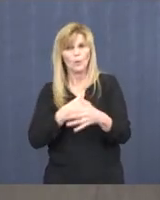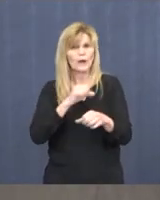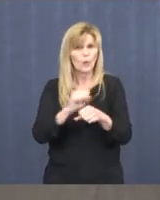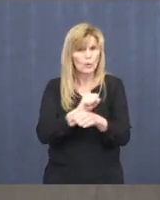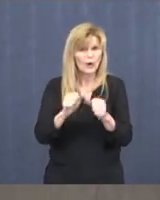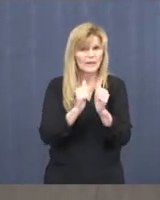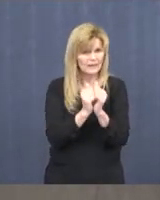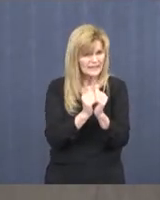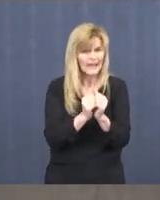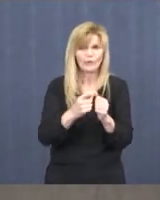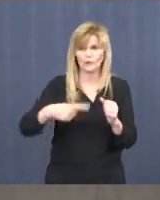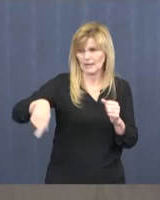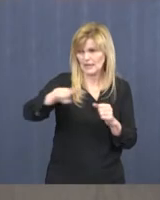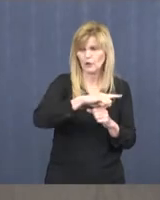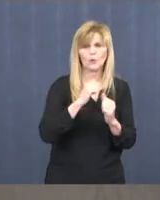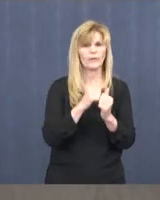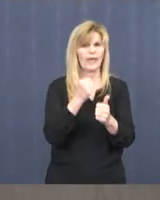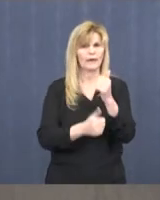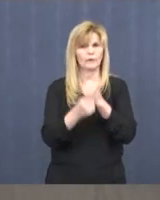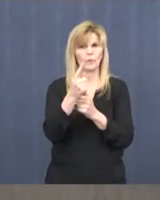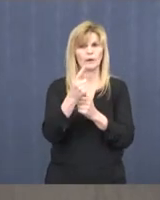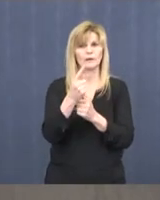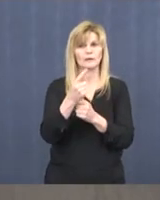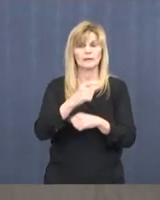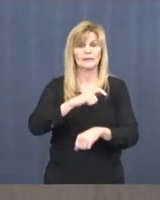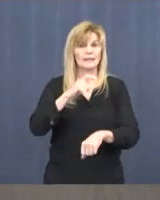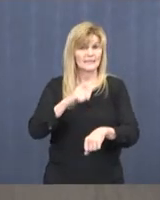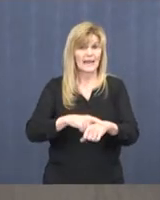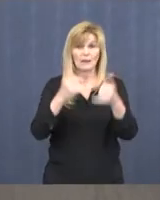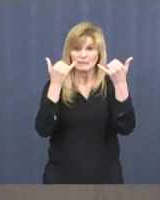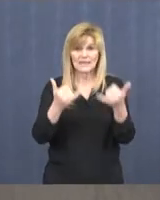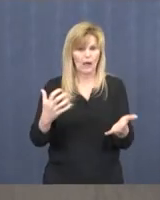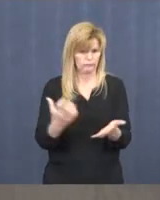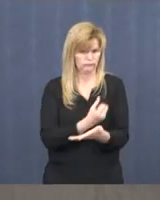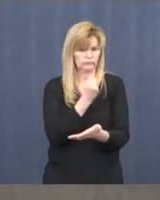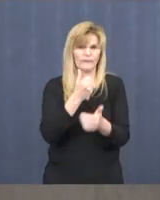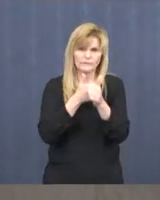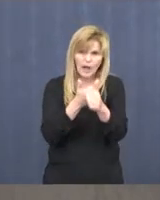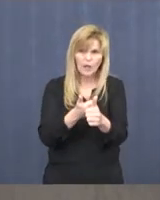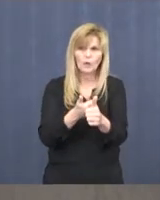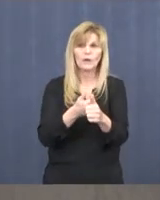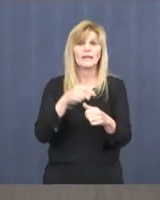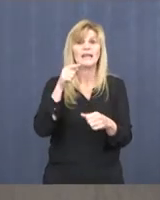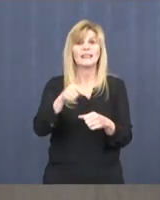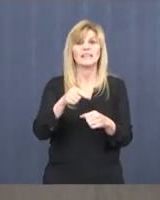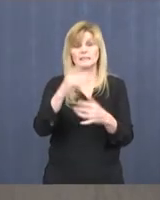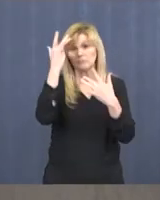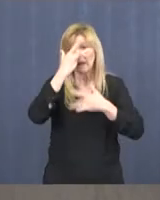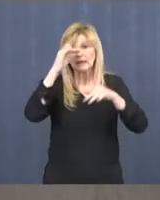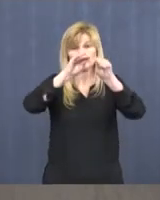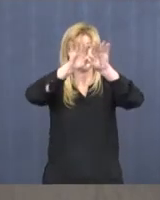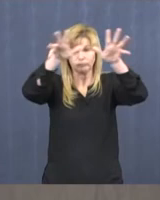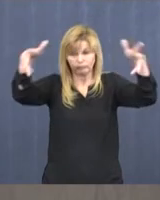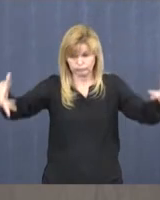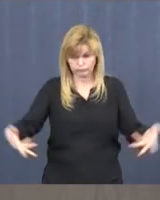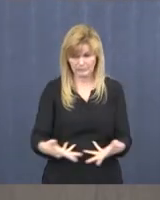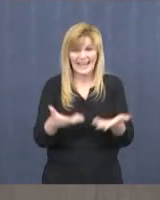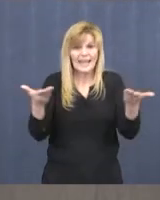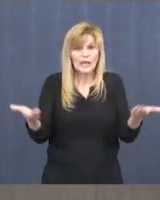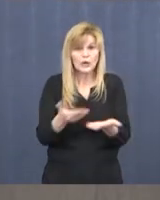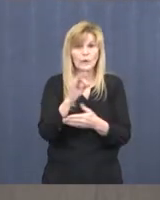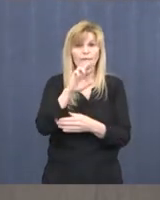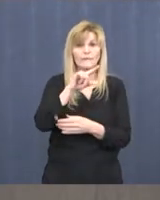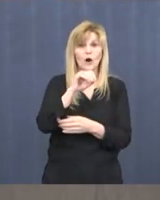elected officials. The time is now. This pandemic is in Fargo, North Dakota. It's in